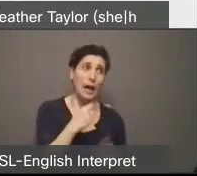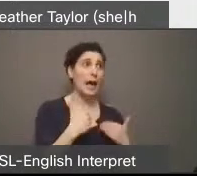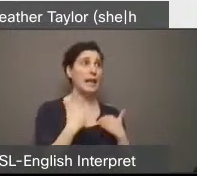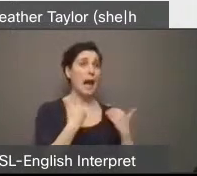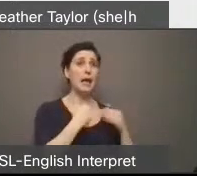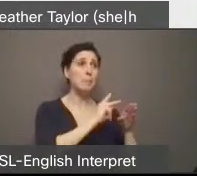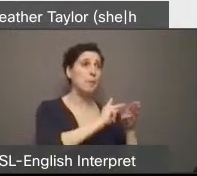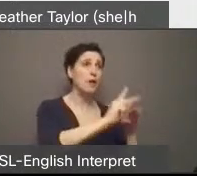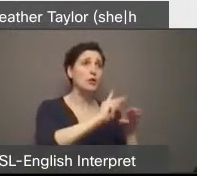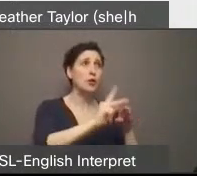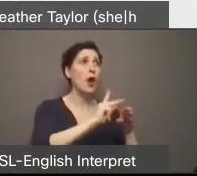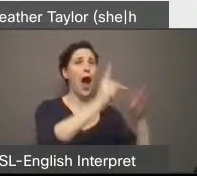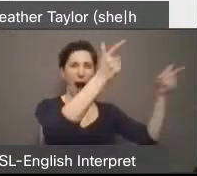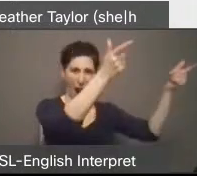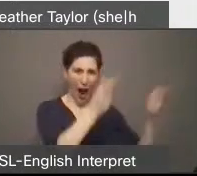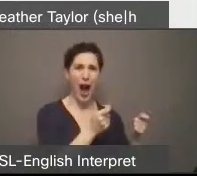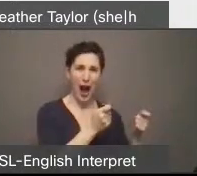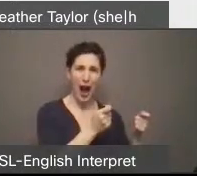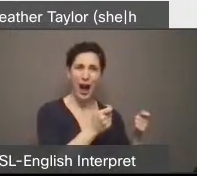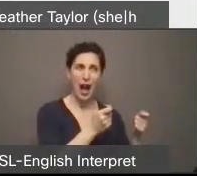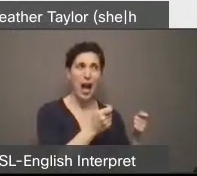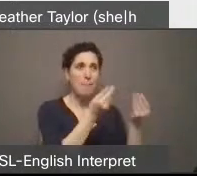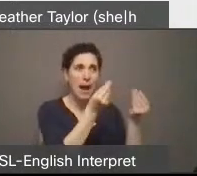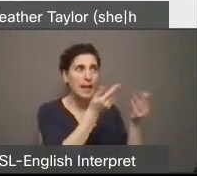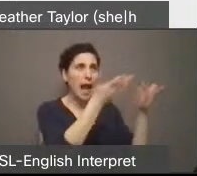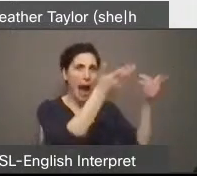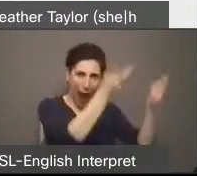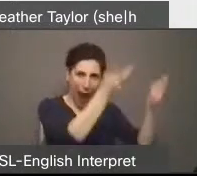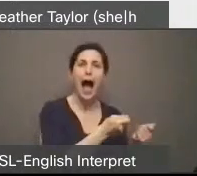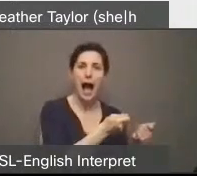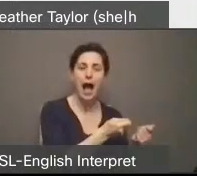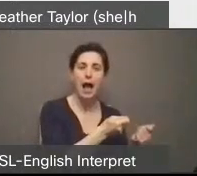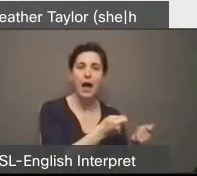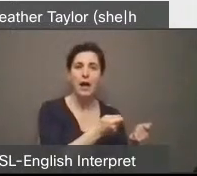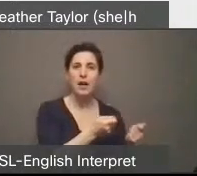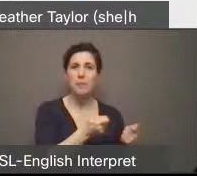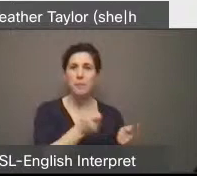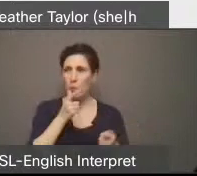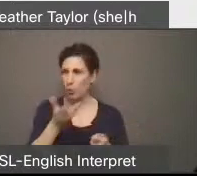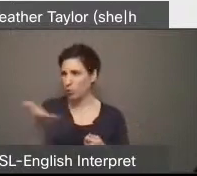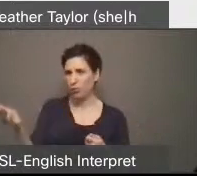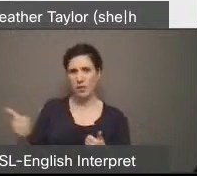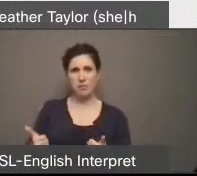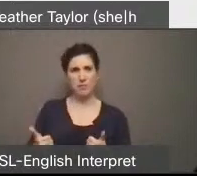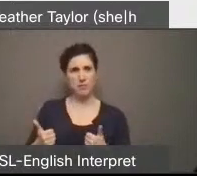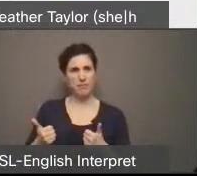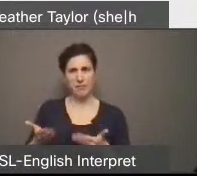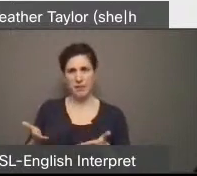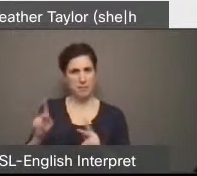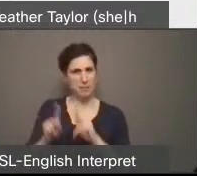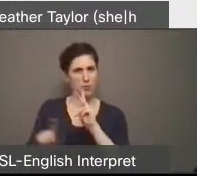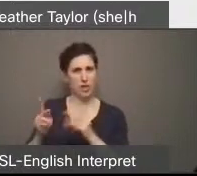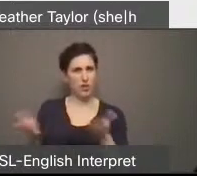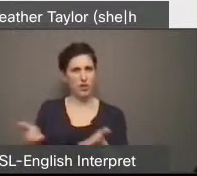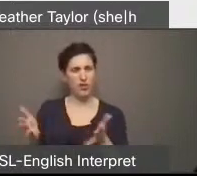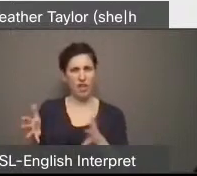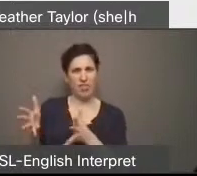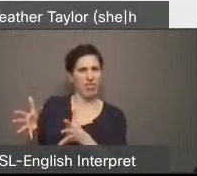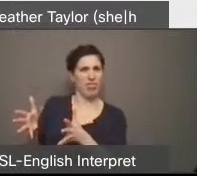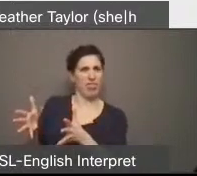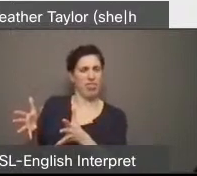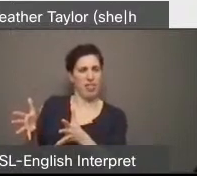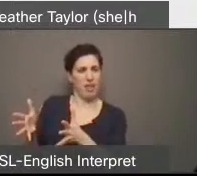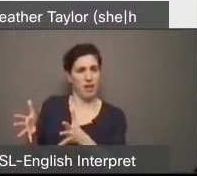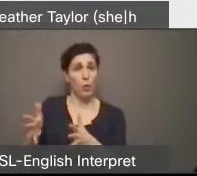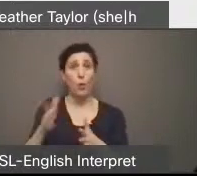sectors that are not even looking after your own people to staff all the services you need. To live in Toronto renters must earn at